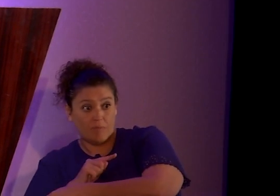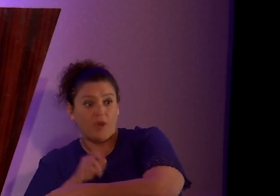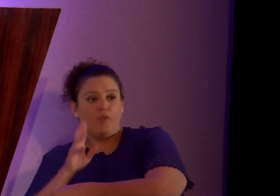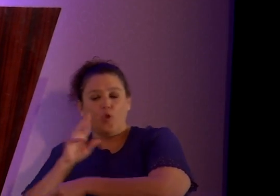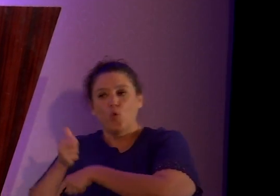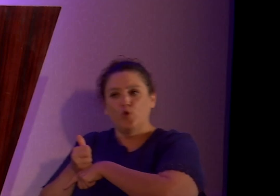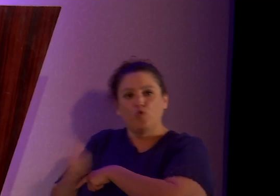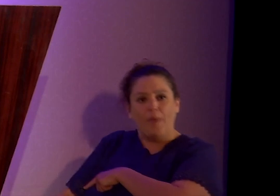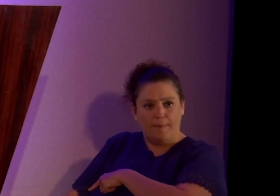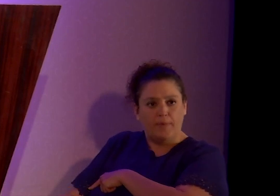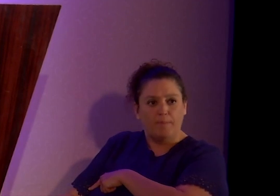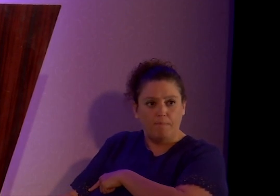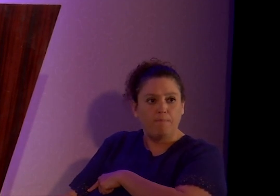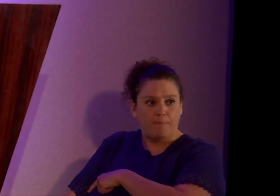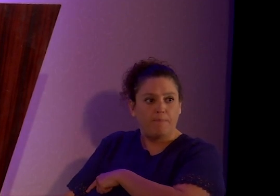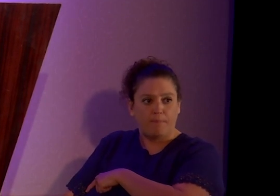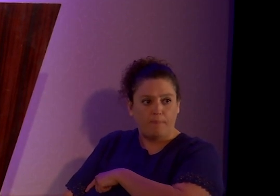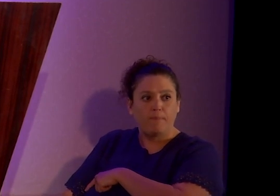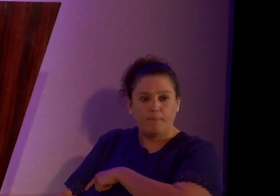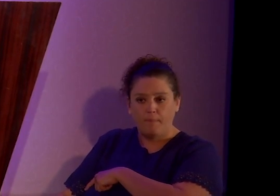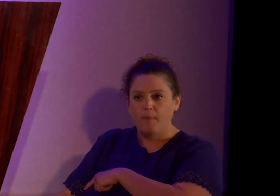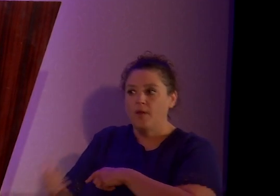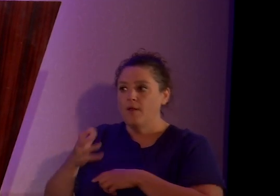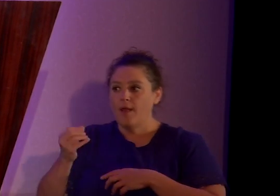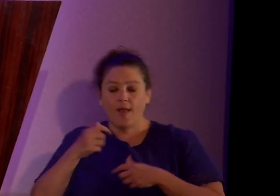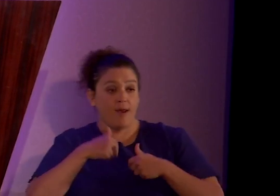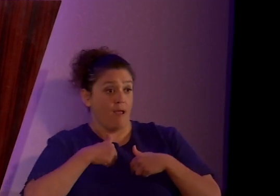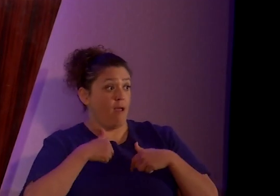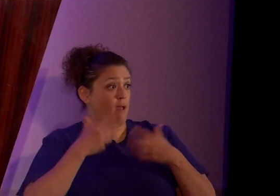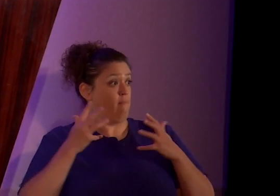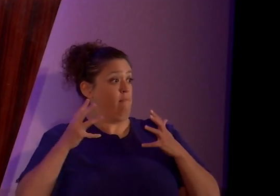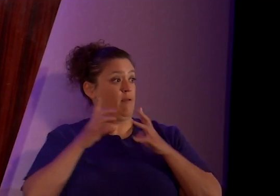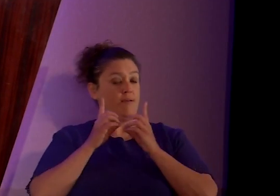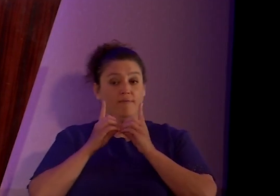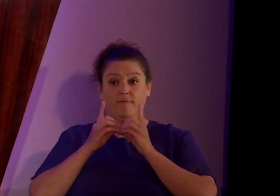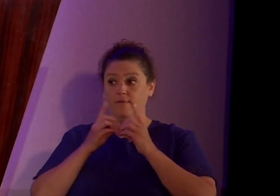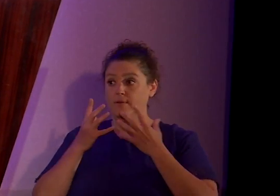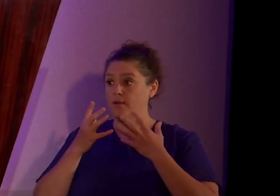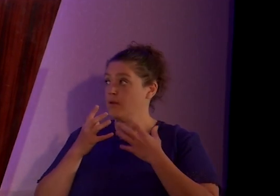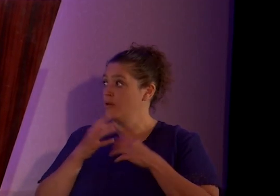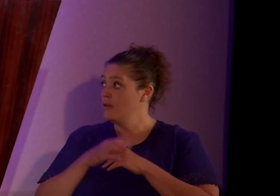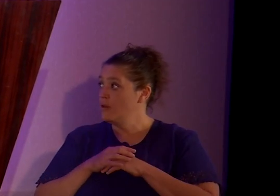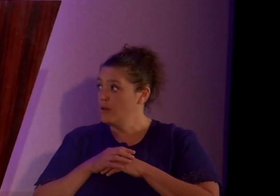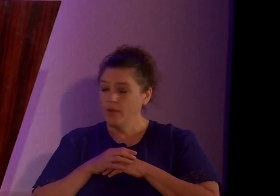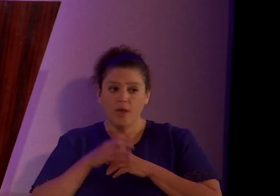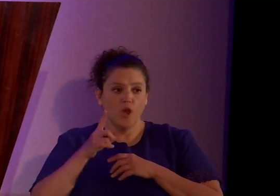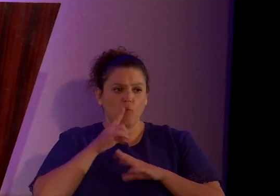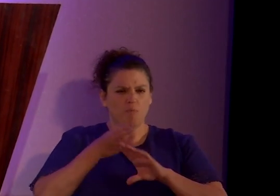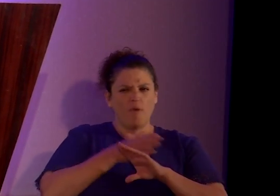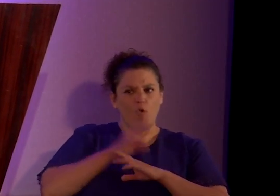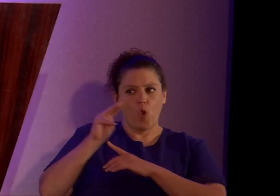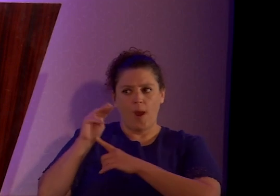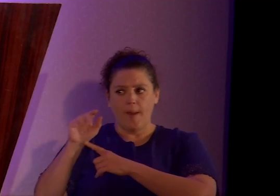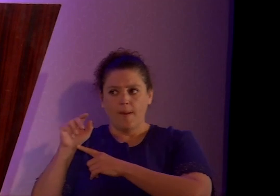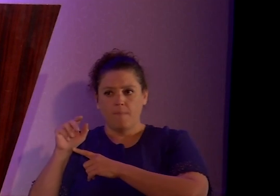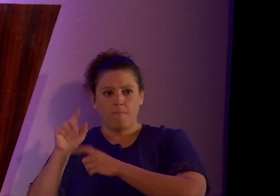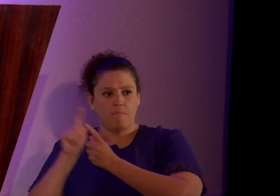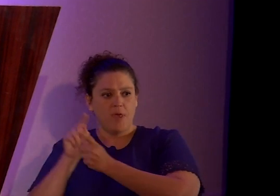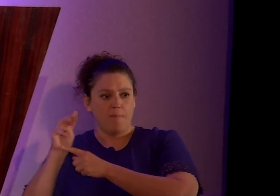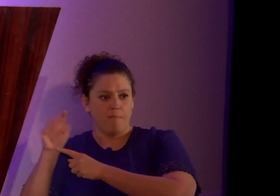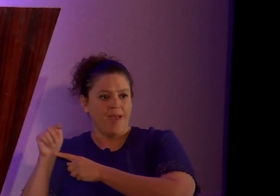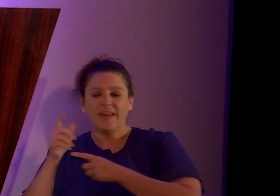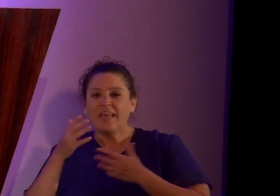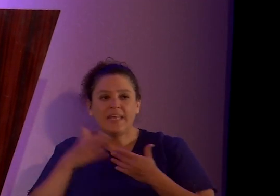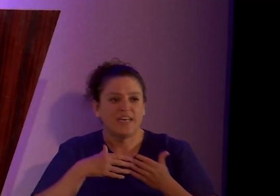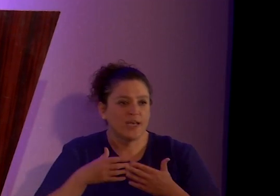blamed. And I have dated evidence of me being an atheist from before I met Matt. It doesn't matter.